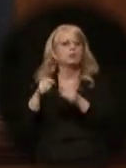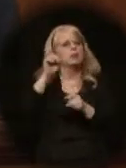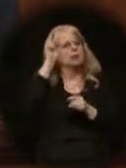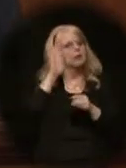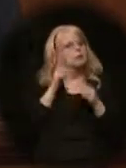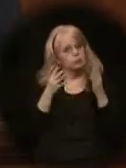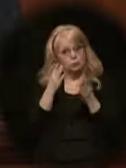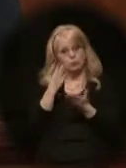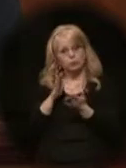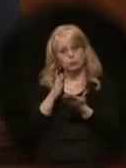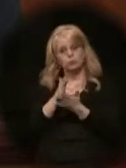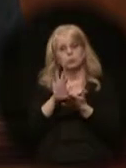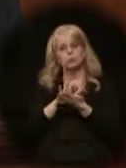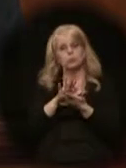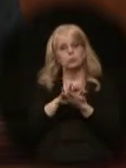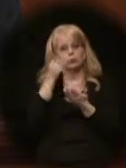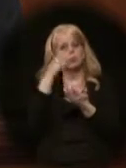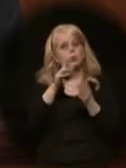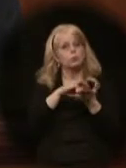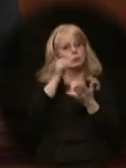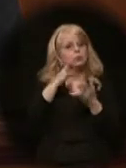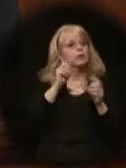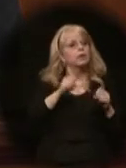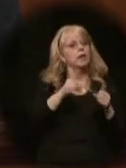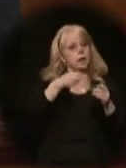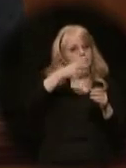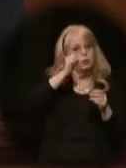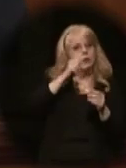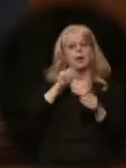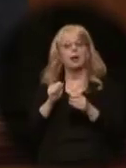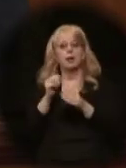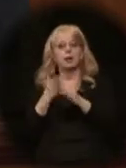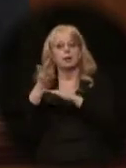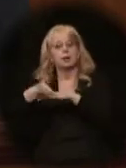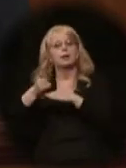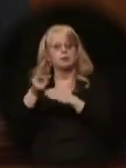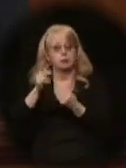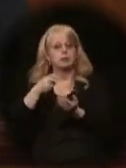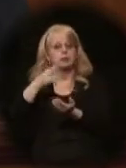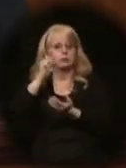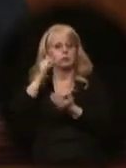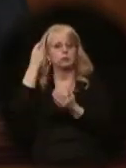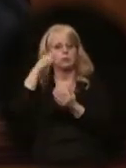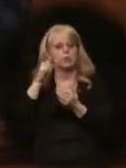so students can earn both high school and post-secondary credit towards certification.